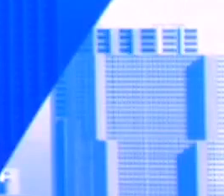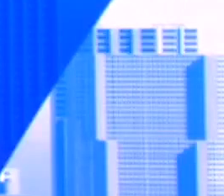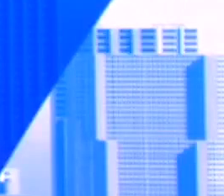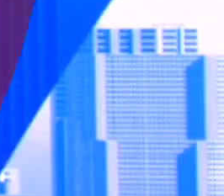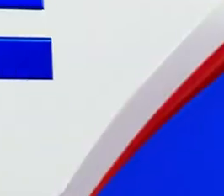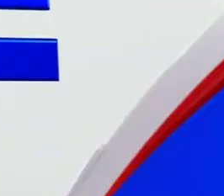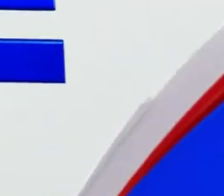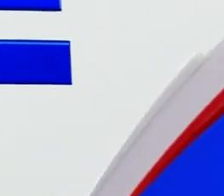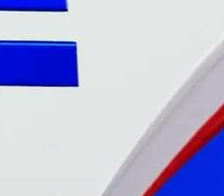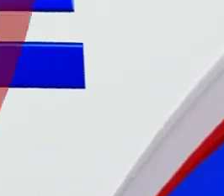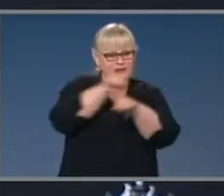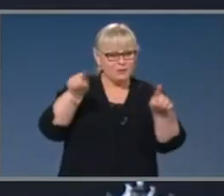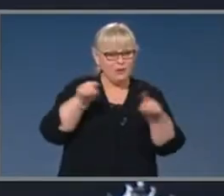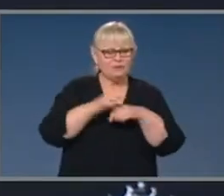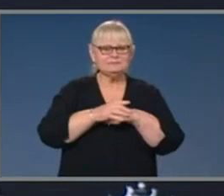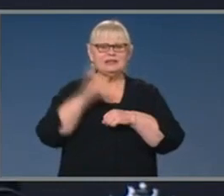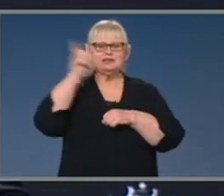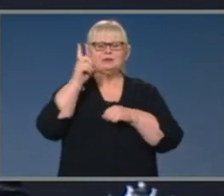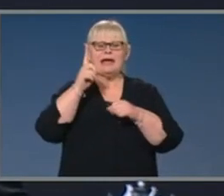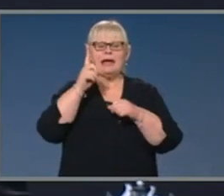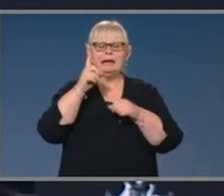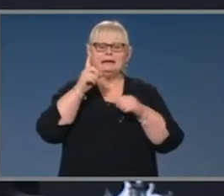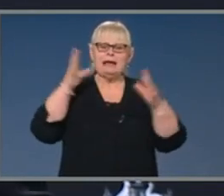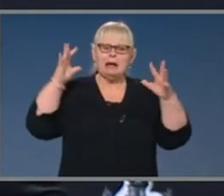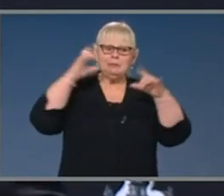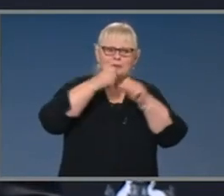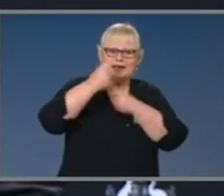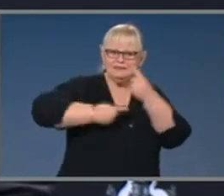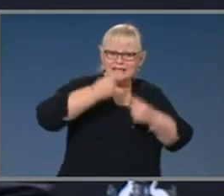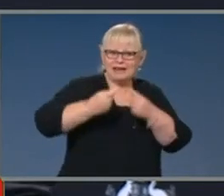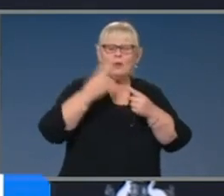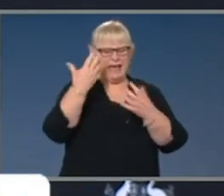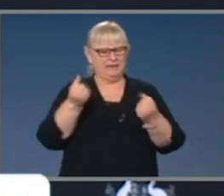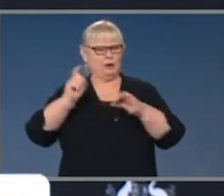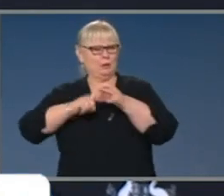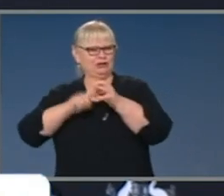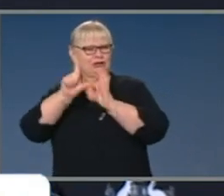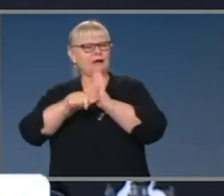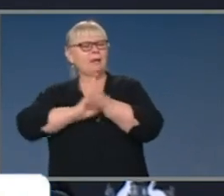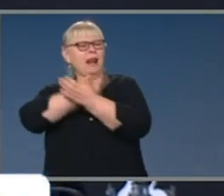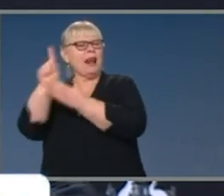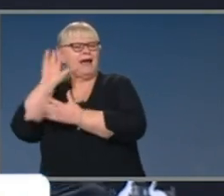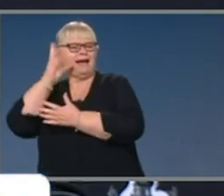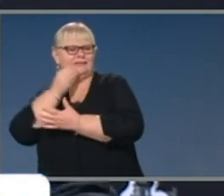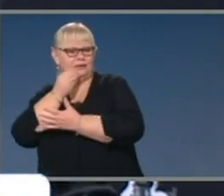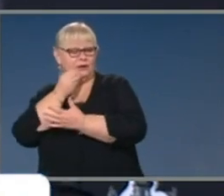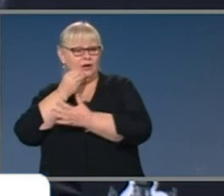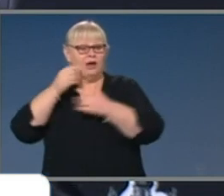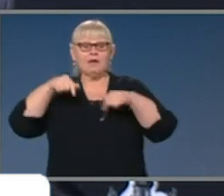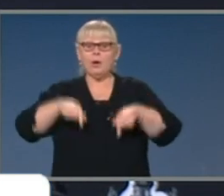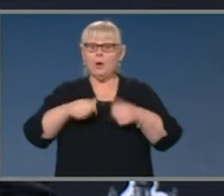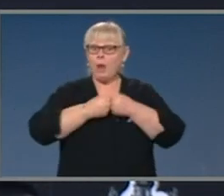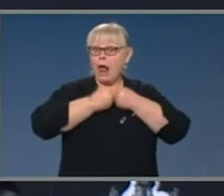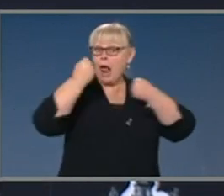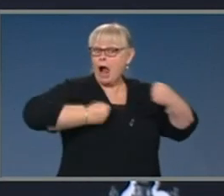Here's the Prime Minister. Today's briefing with question time upon us this afternoon. I don't intend for this to be a particularly